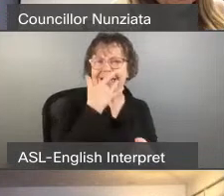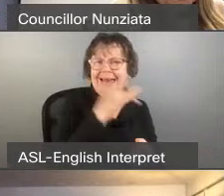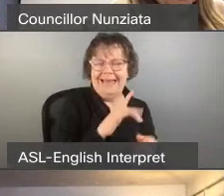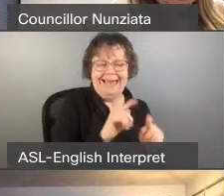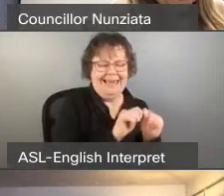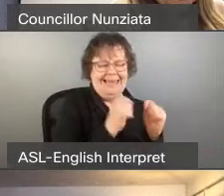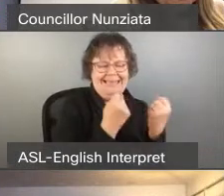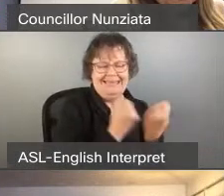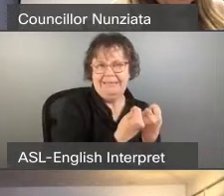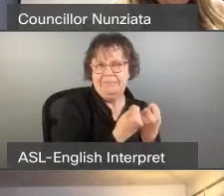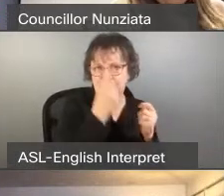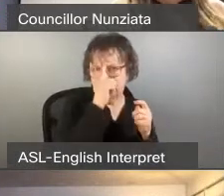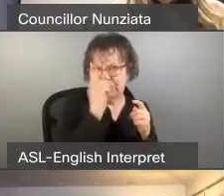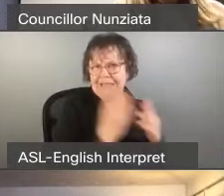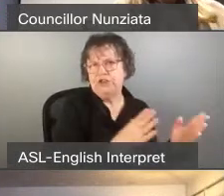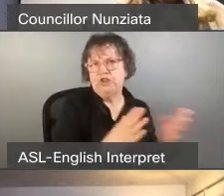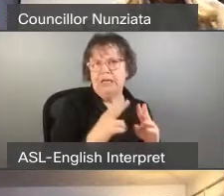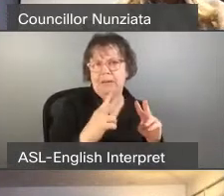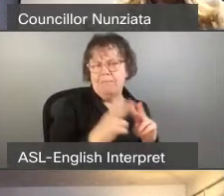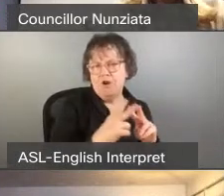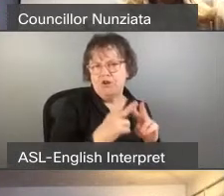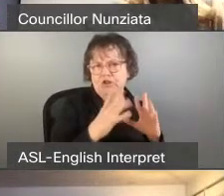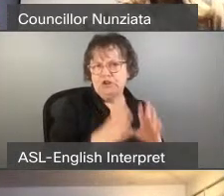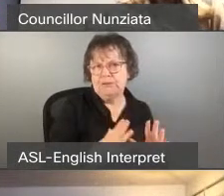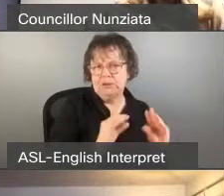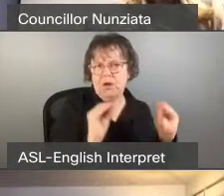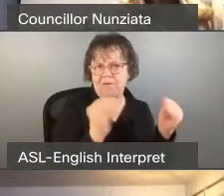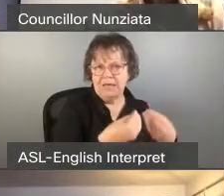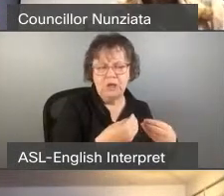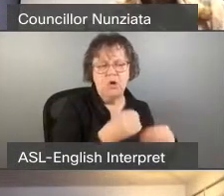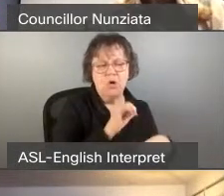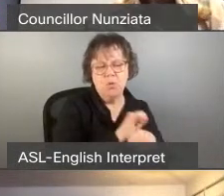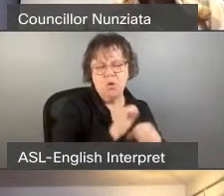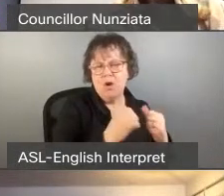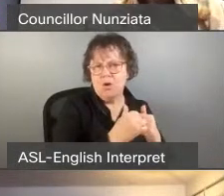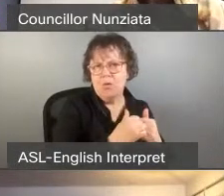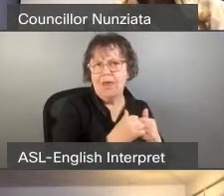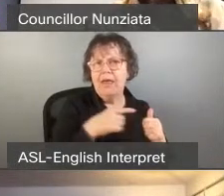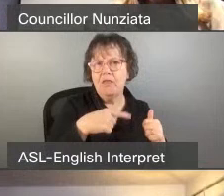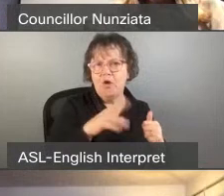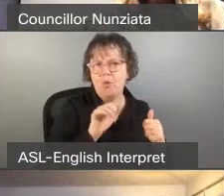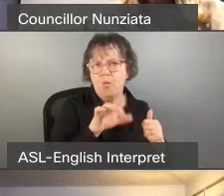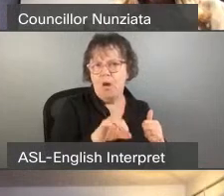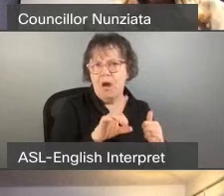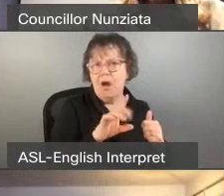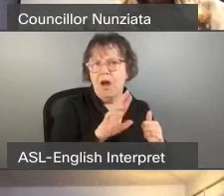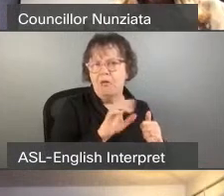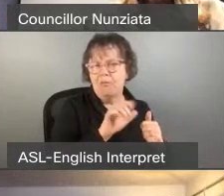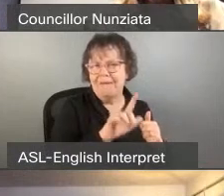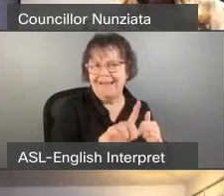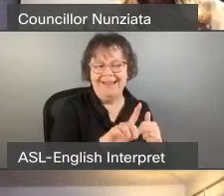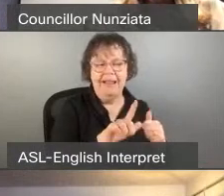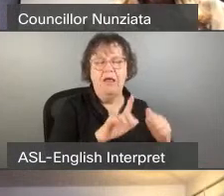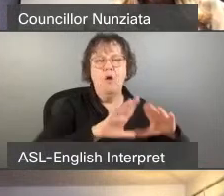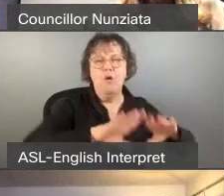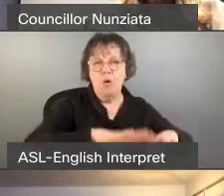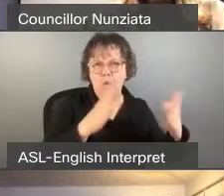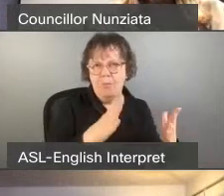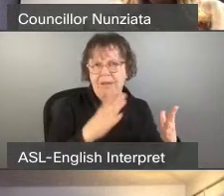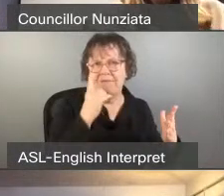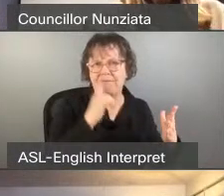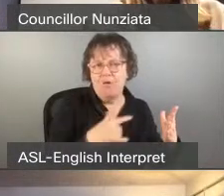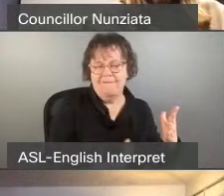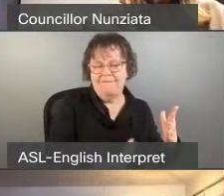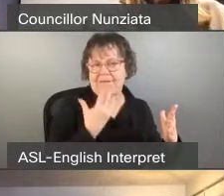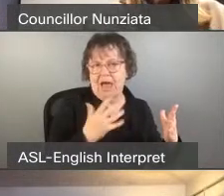Partnerships Office in the city had worked with Quadwheel to make that one space open to the five charities and that's in